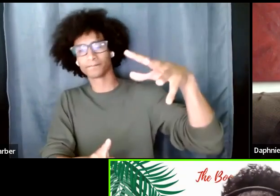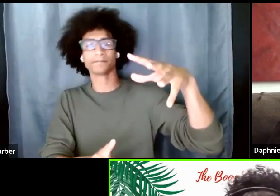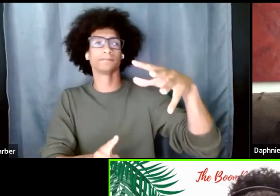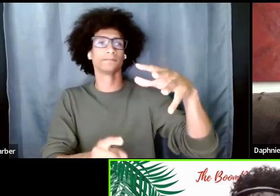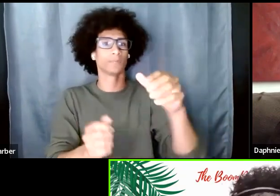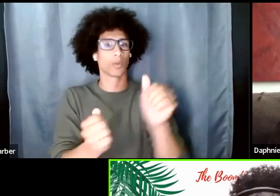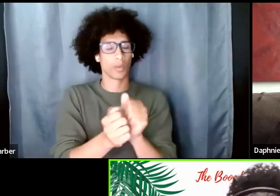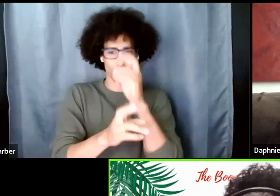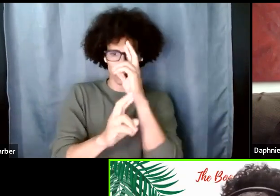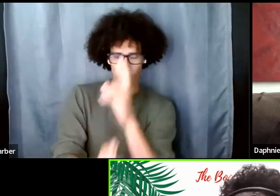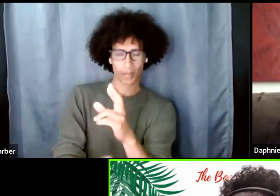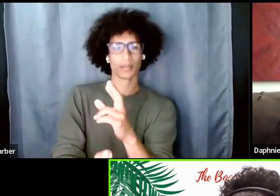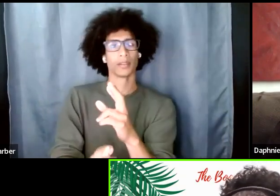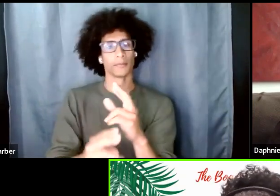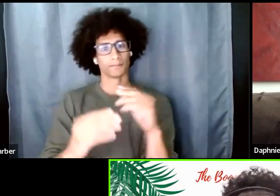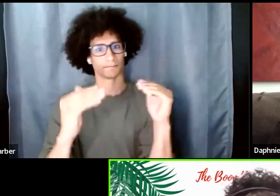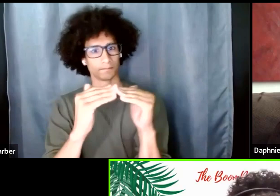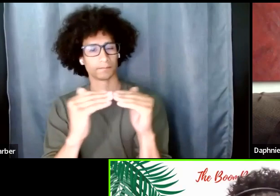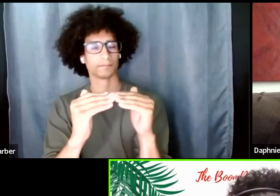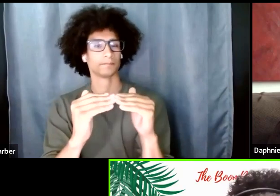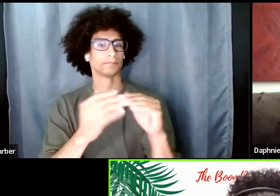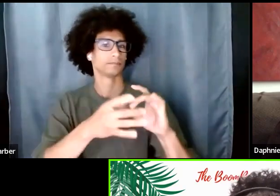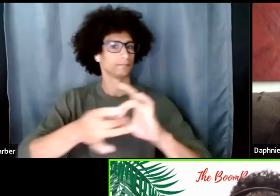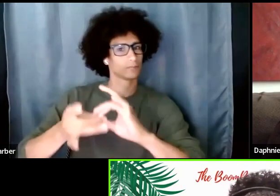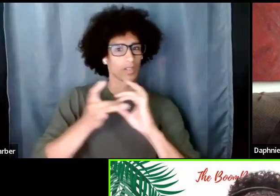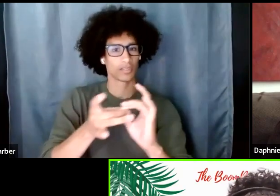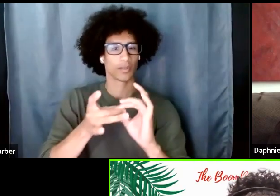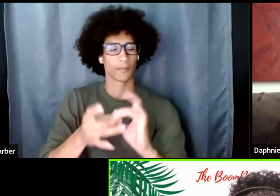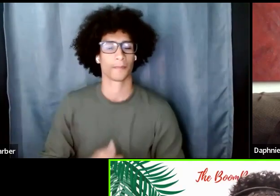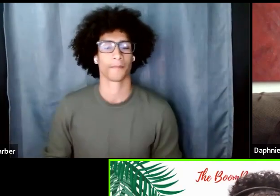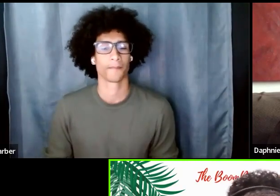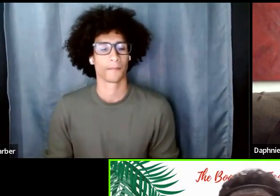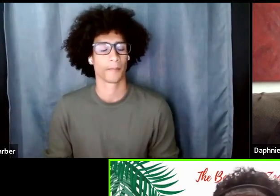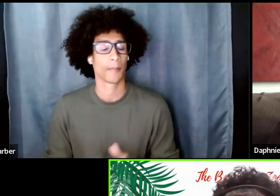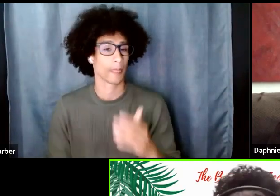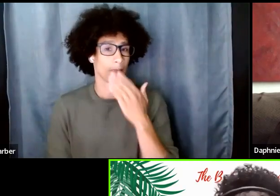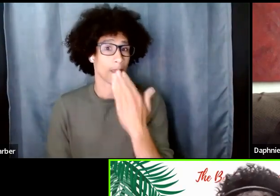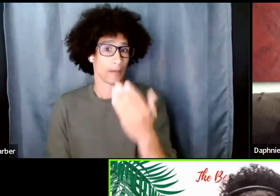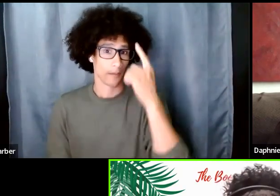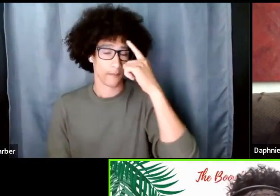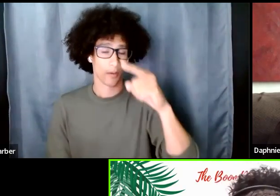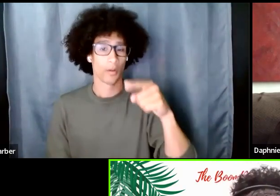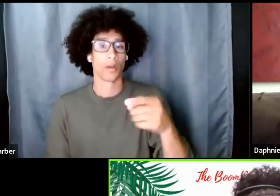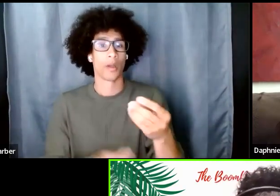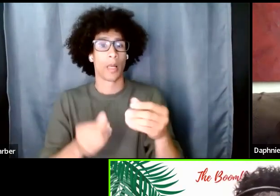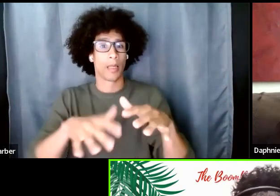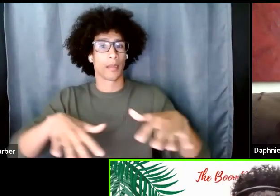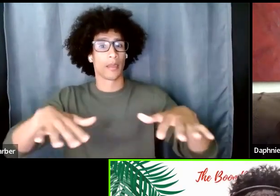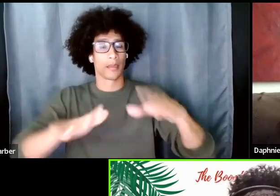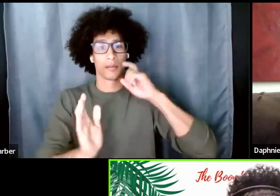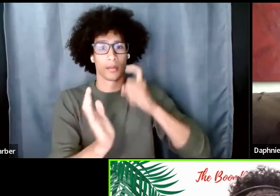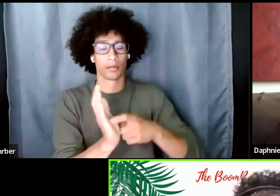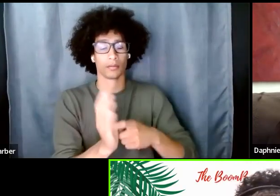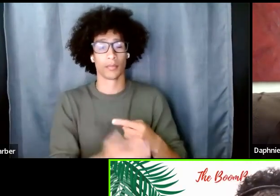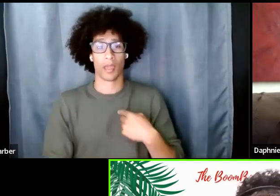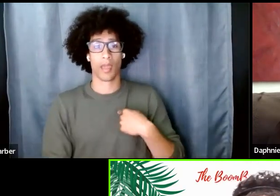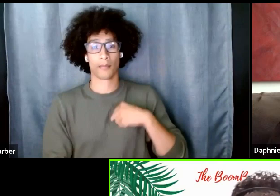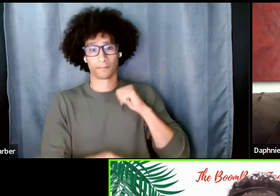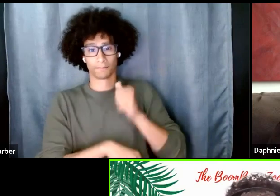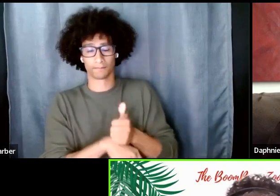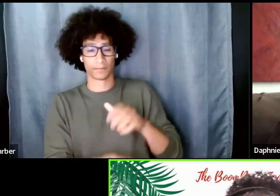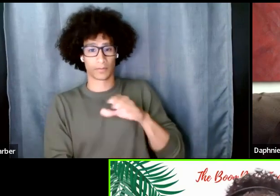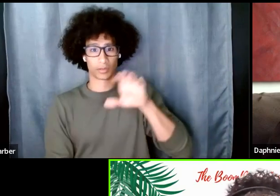and ethical relationships um thank you for the land acknowledgement i am chicago based and chicago born so i also want to